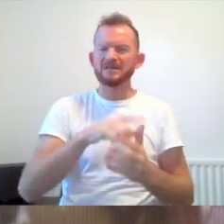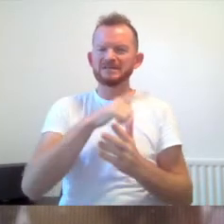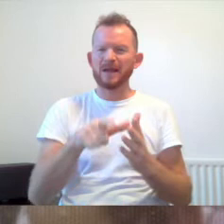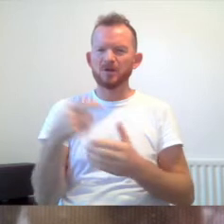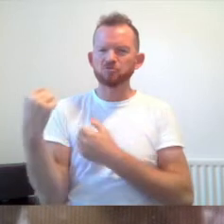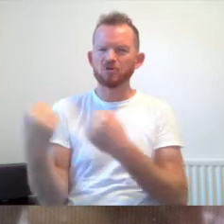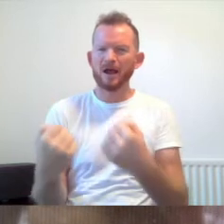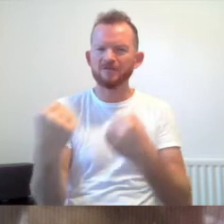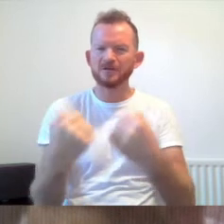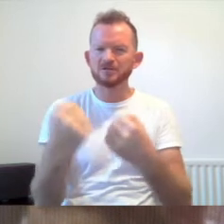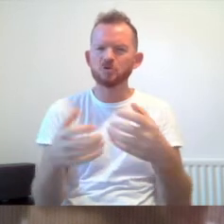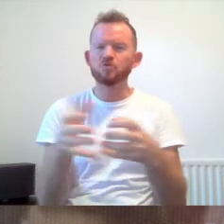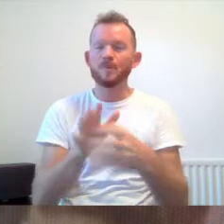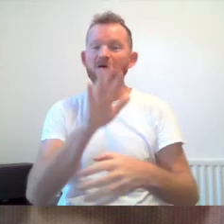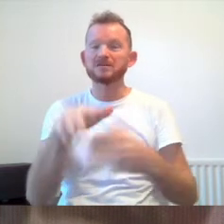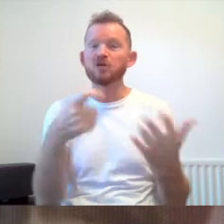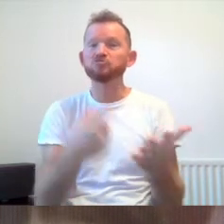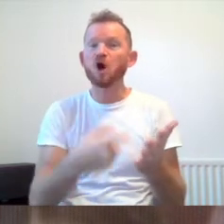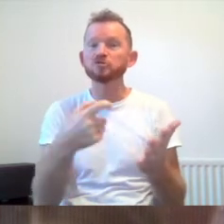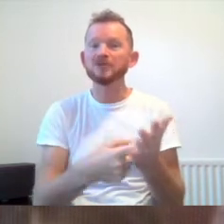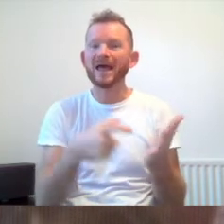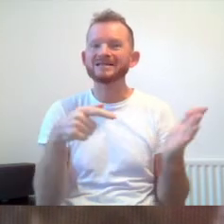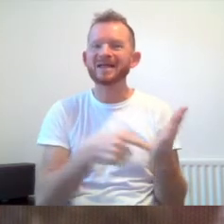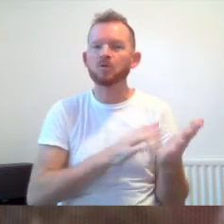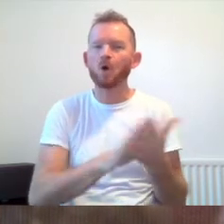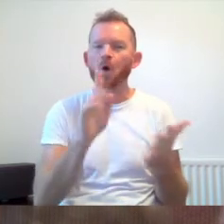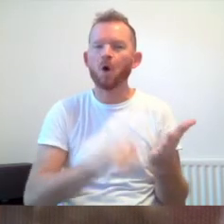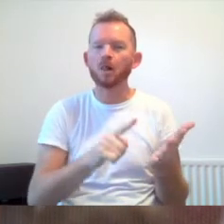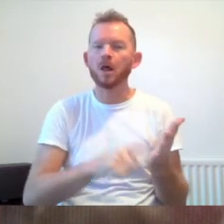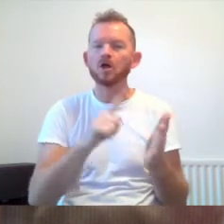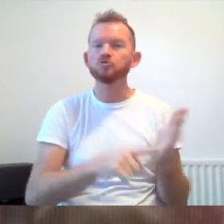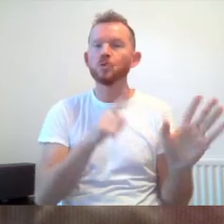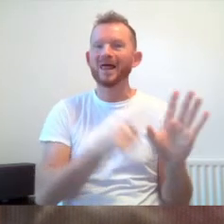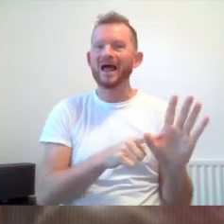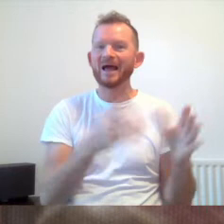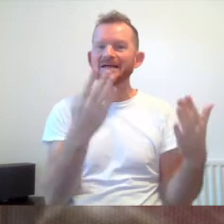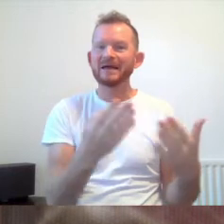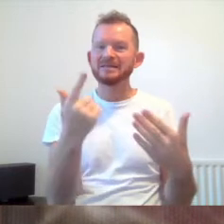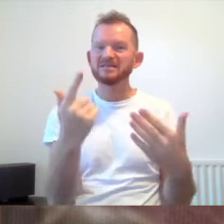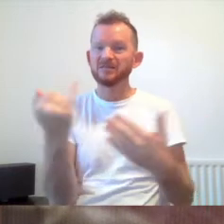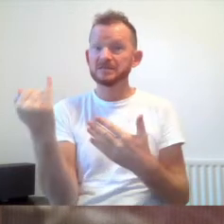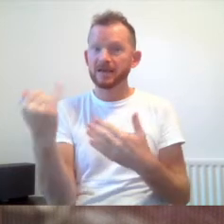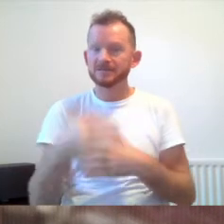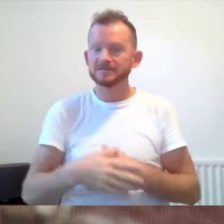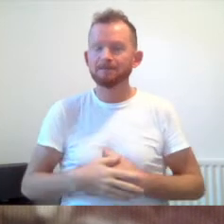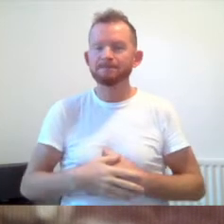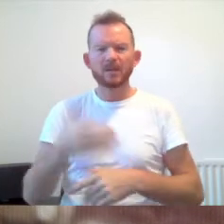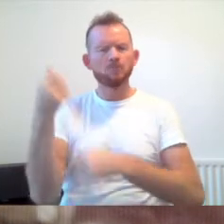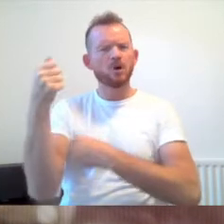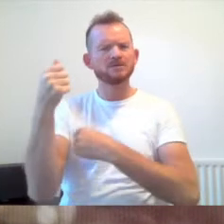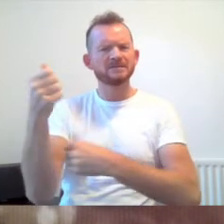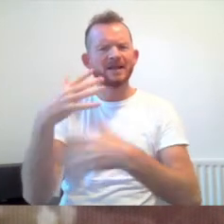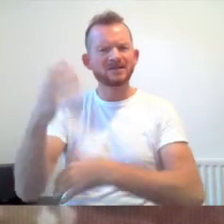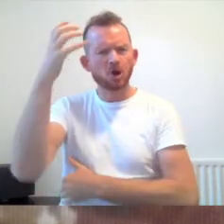outside Rochdale Town Hall in July 1976. They were protesting against the government's